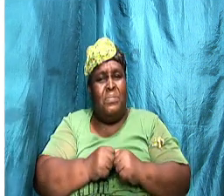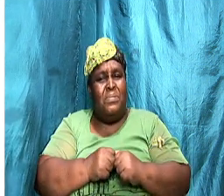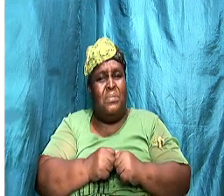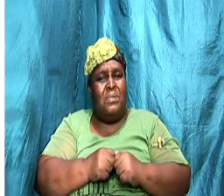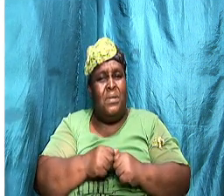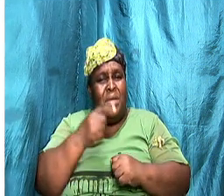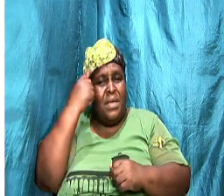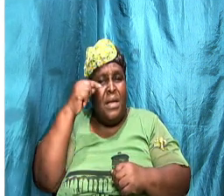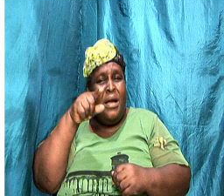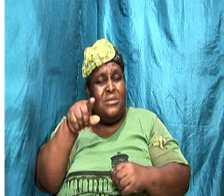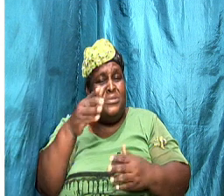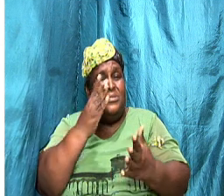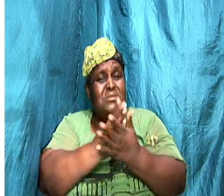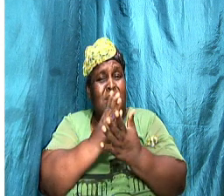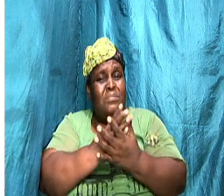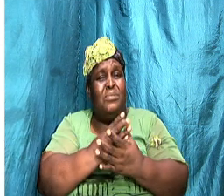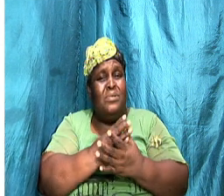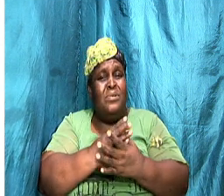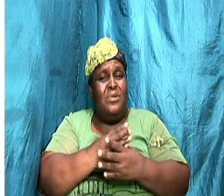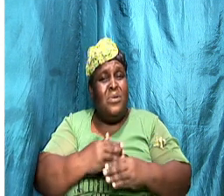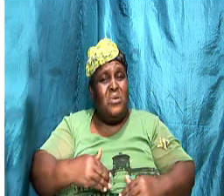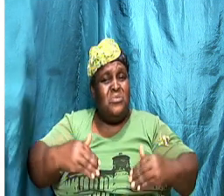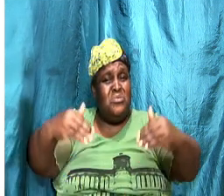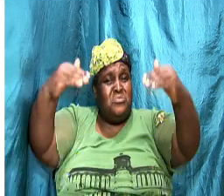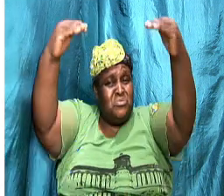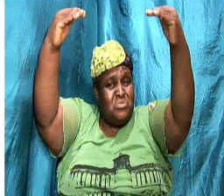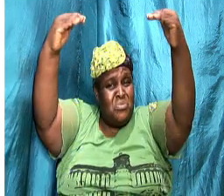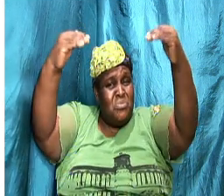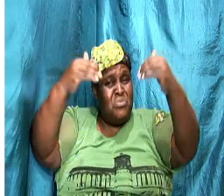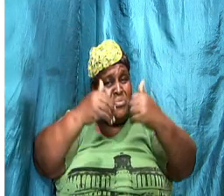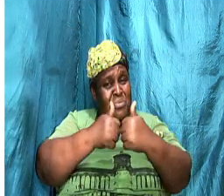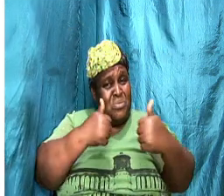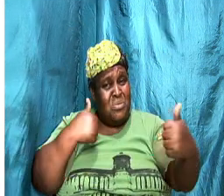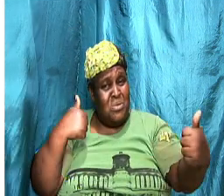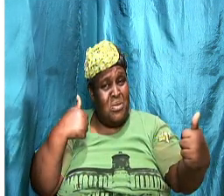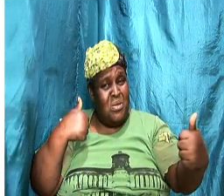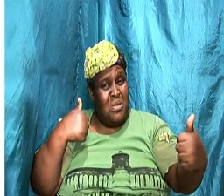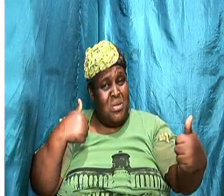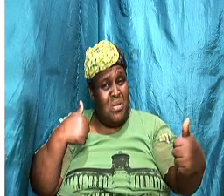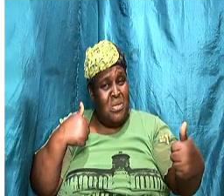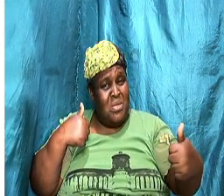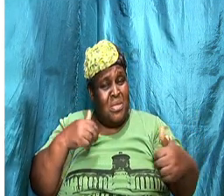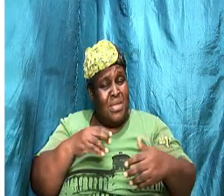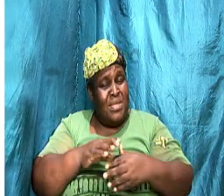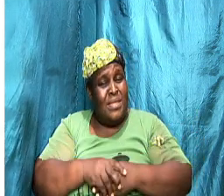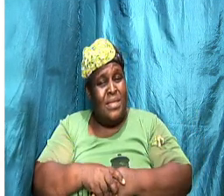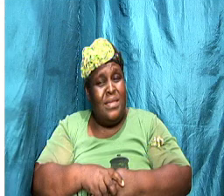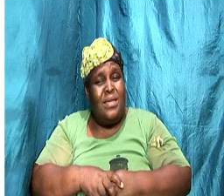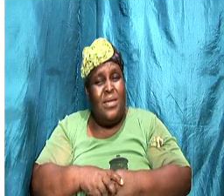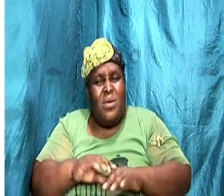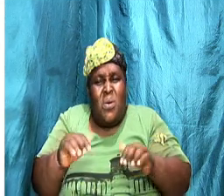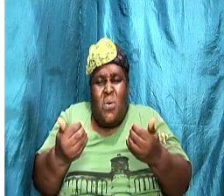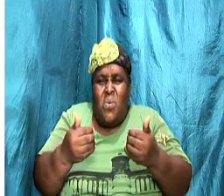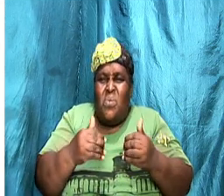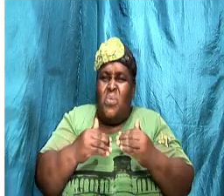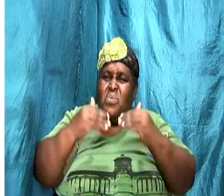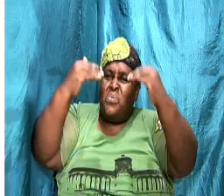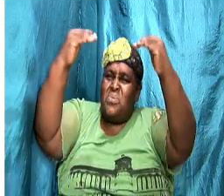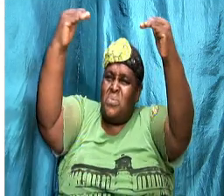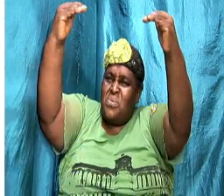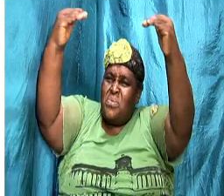one of the things that people say is the leading cause for divorce is that we grew apart how is it that we grew apart